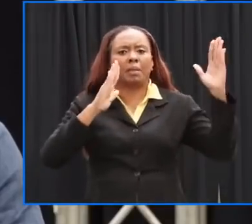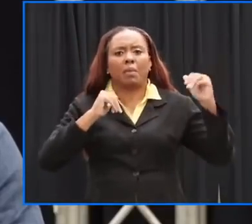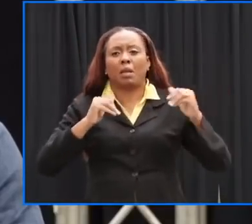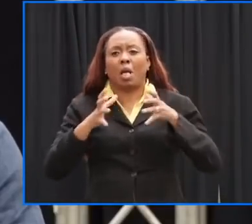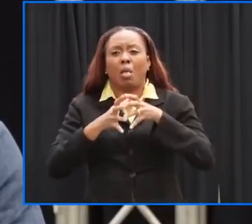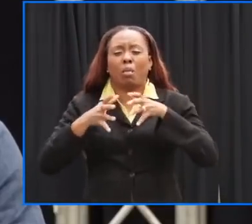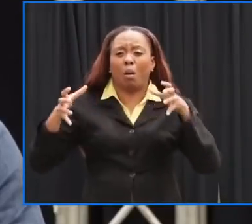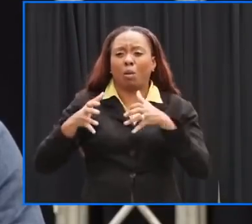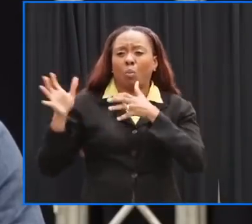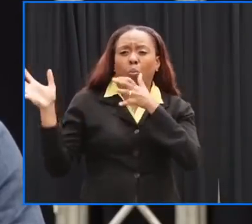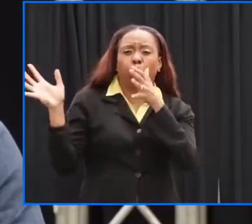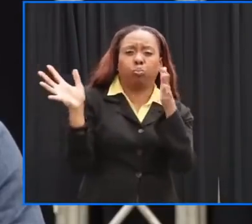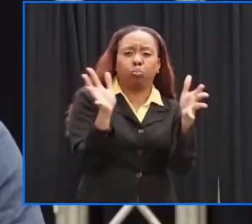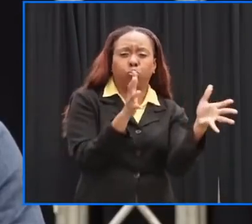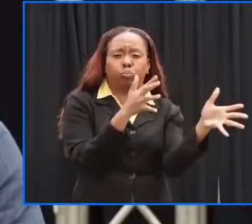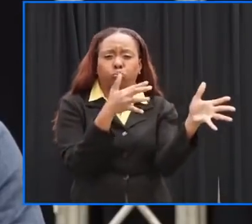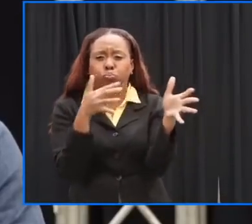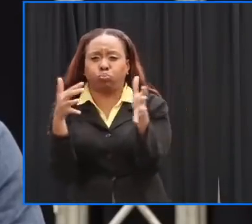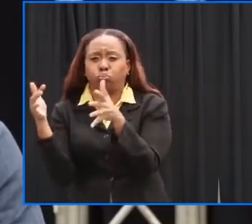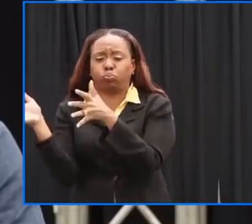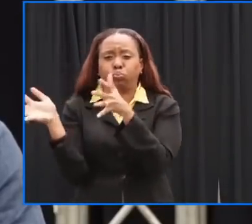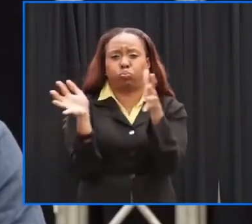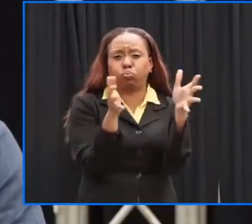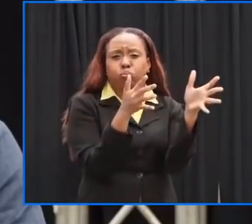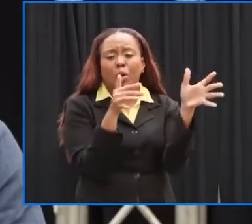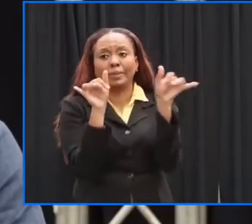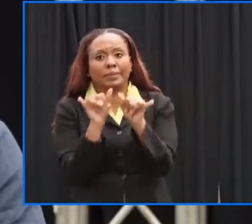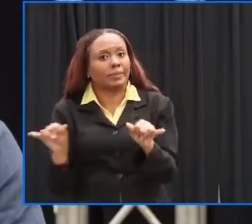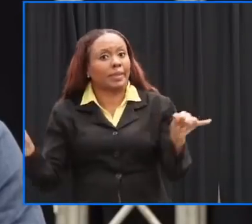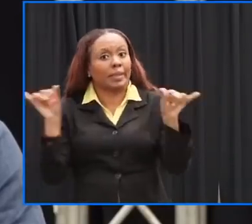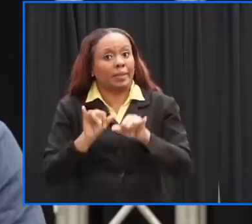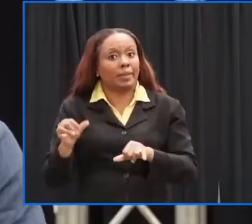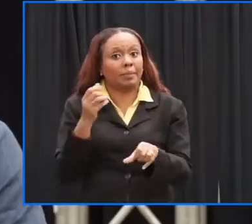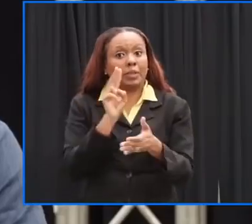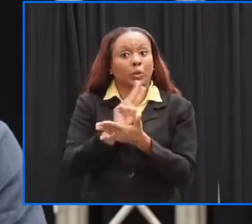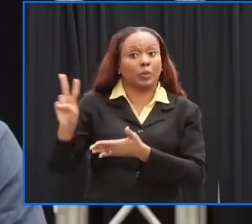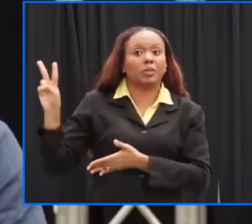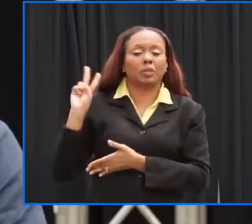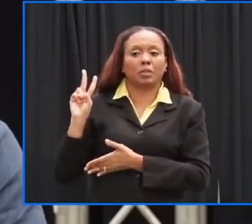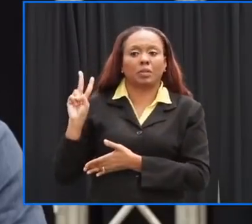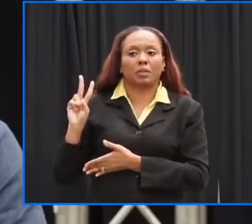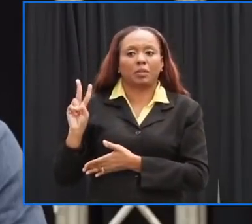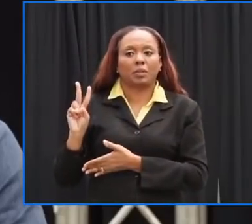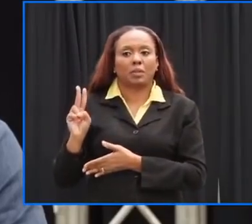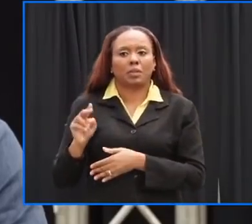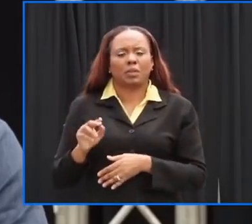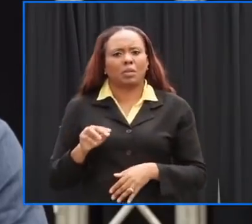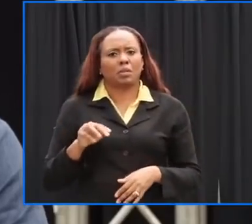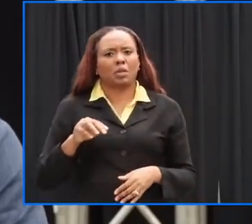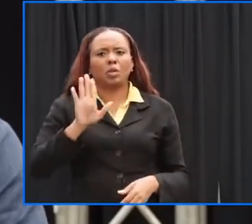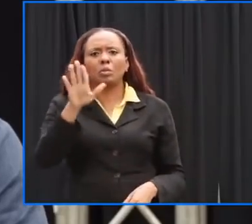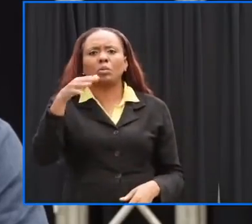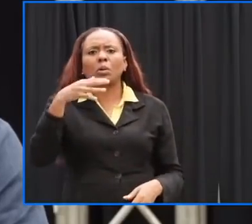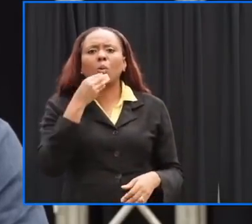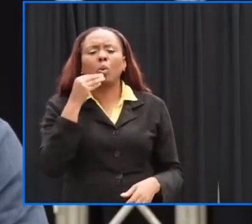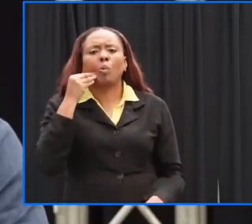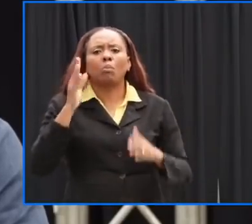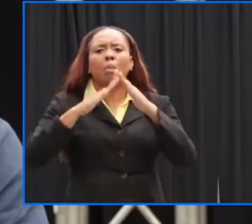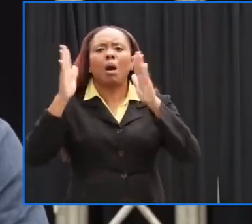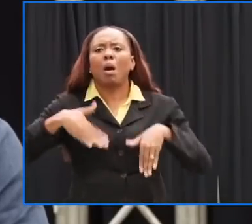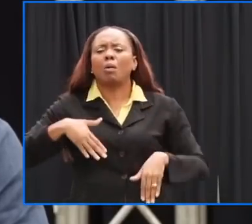excess of the winds that we would have had a week and a half ago so people need to look around their houses